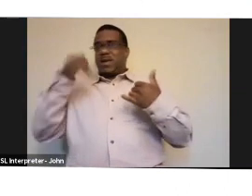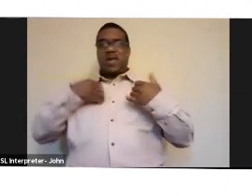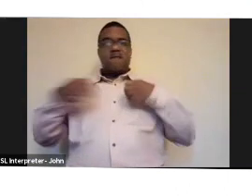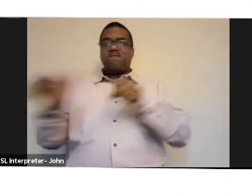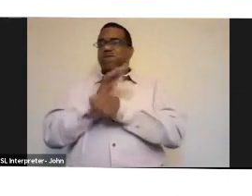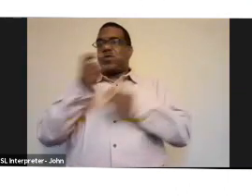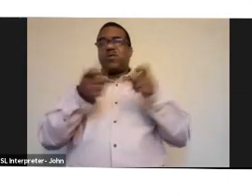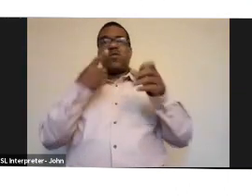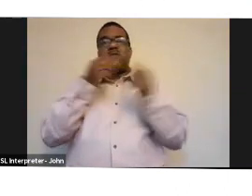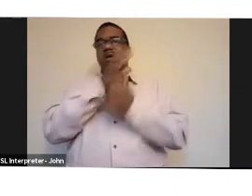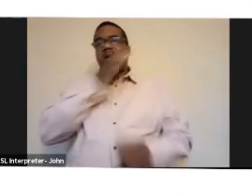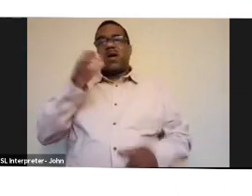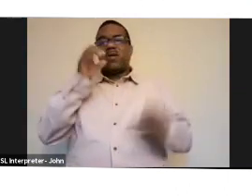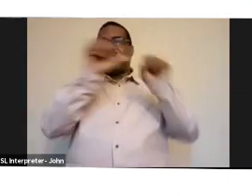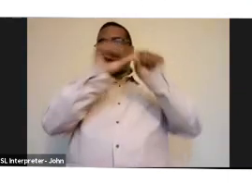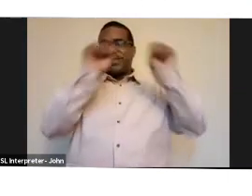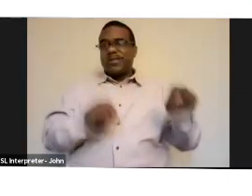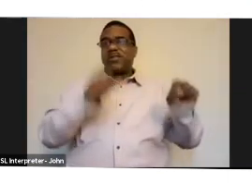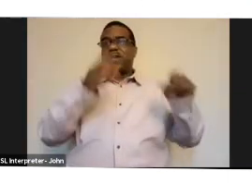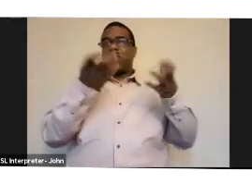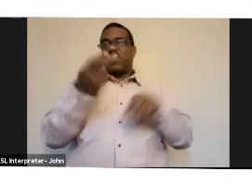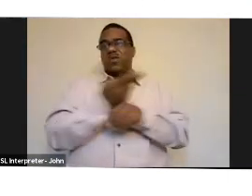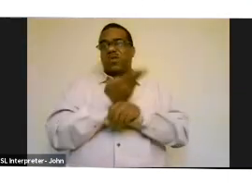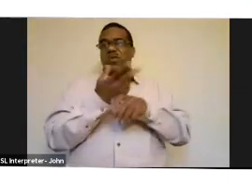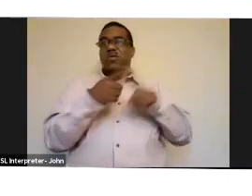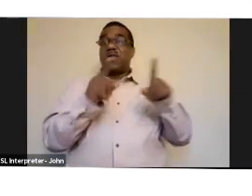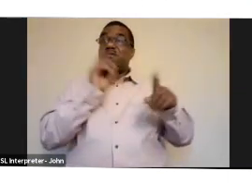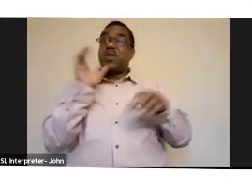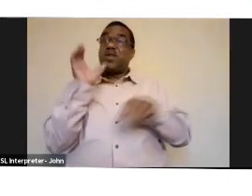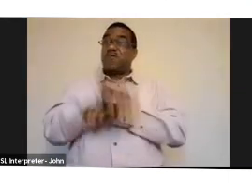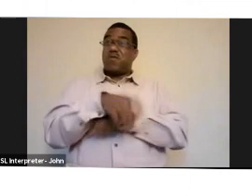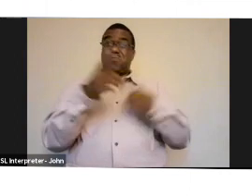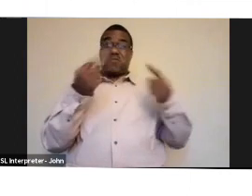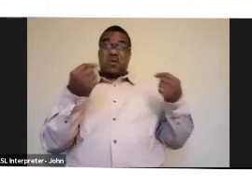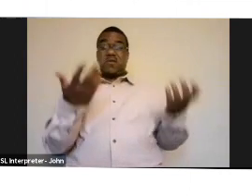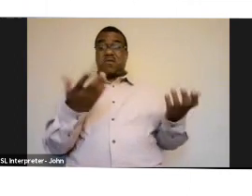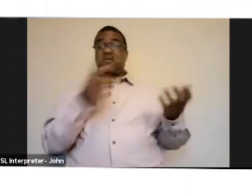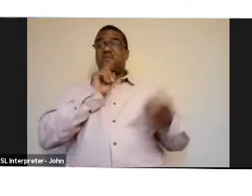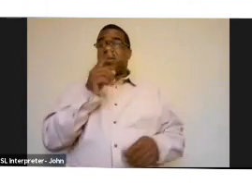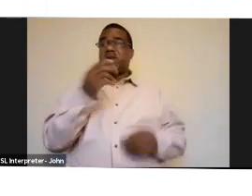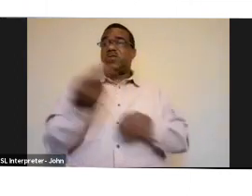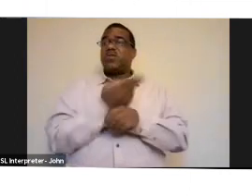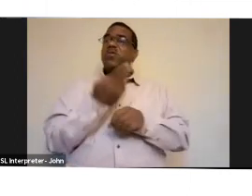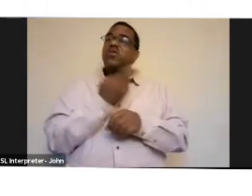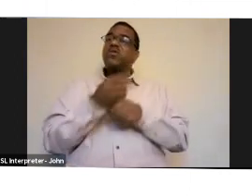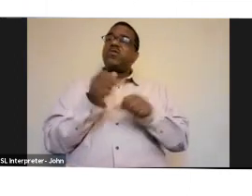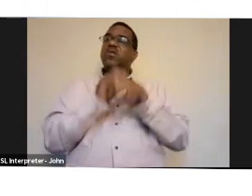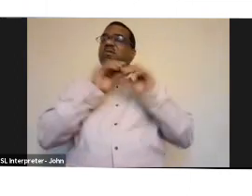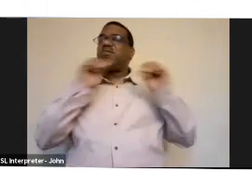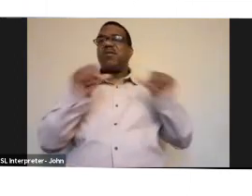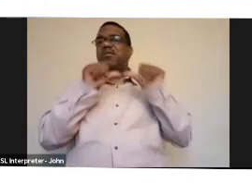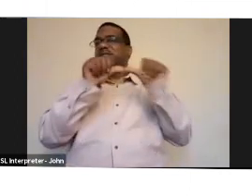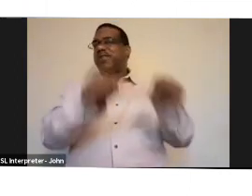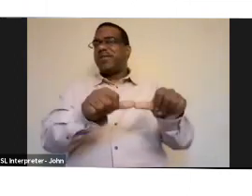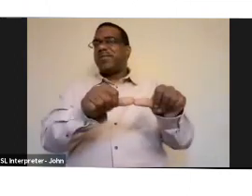over the agricultural systems that they want to use. And they are forced in some cases to use these non-sustainable